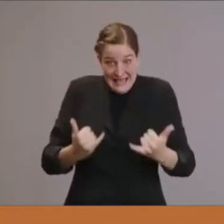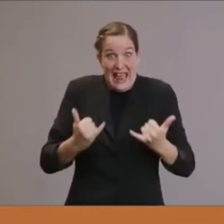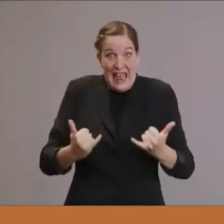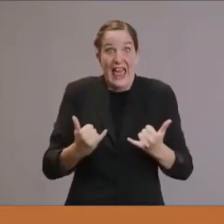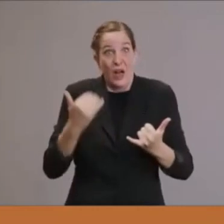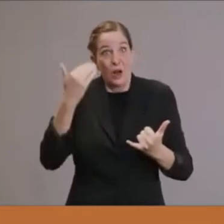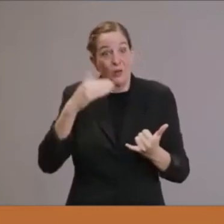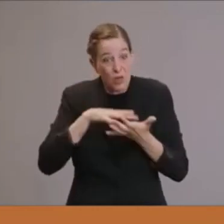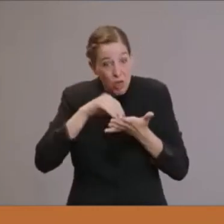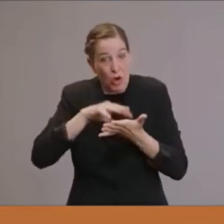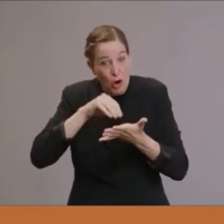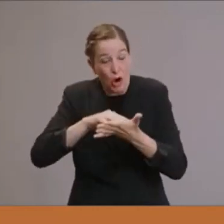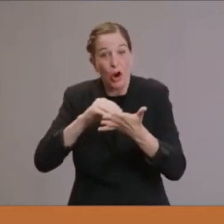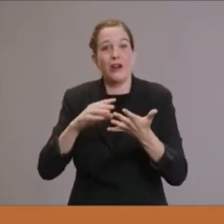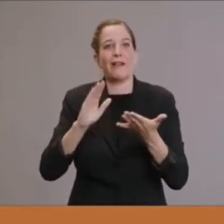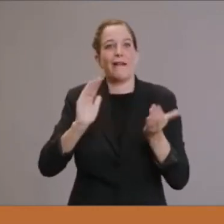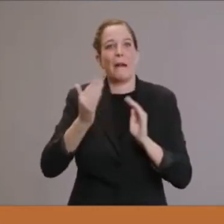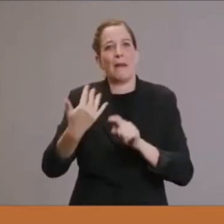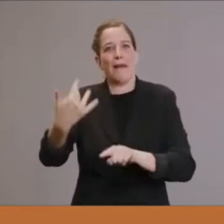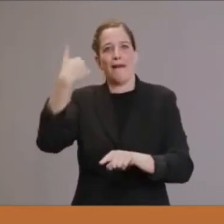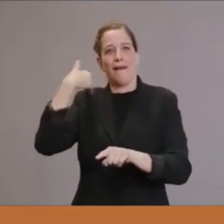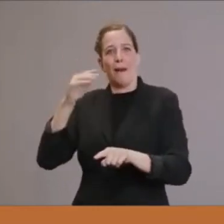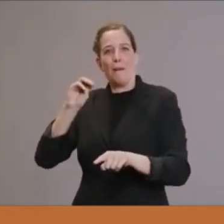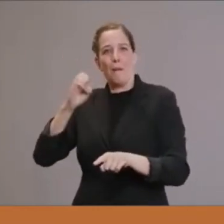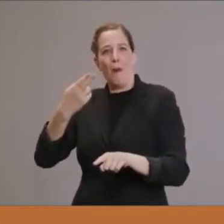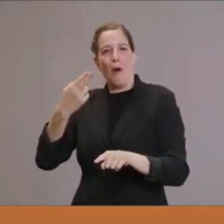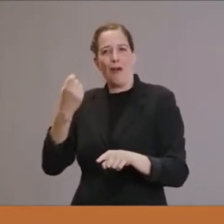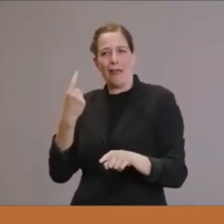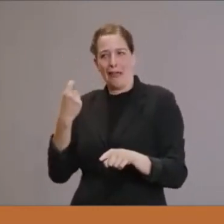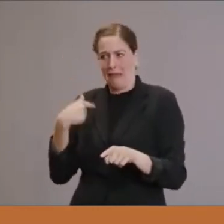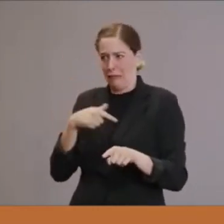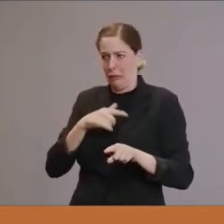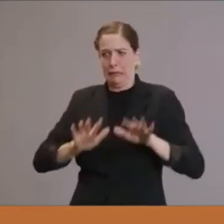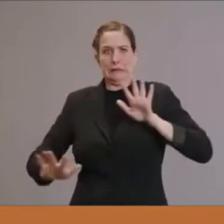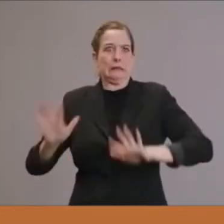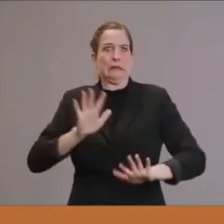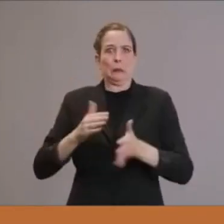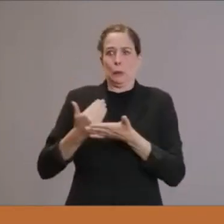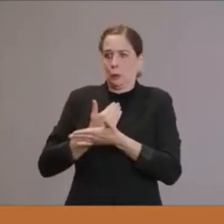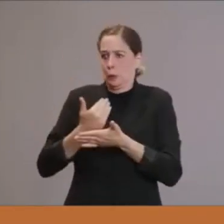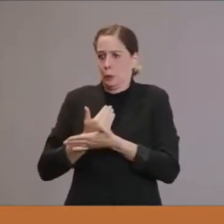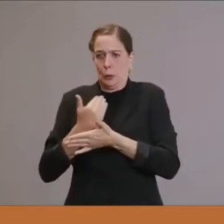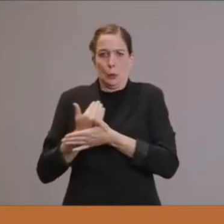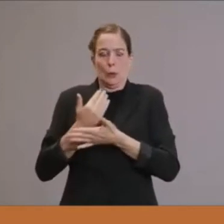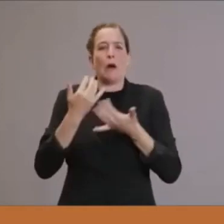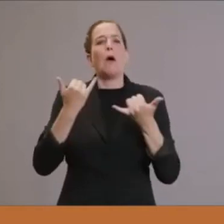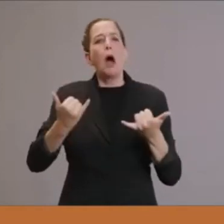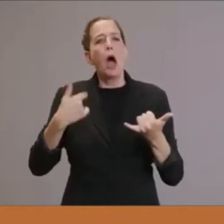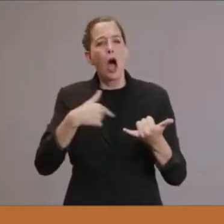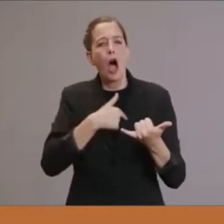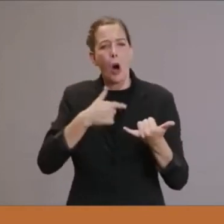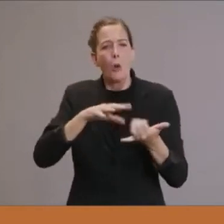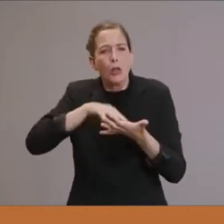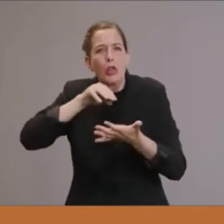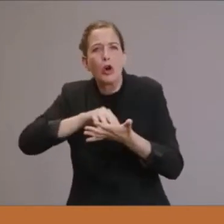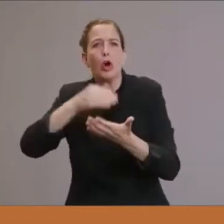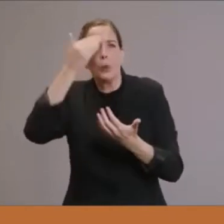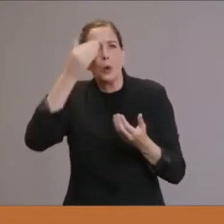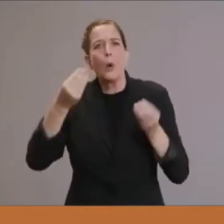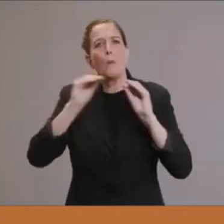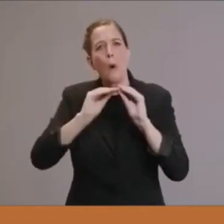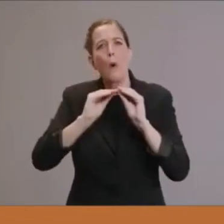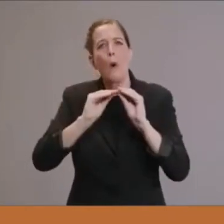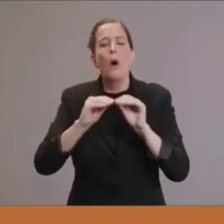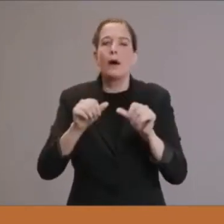on March 11th. Yet this is a virus we will continue to stay focused and vigilant